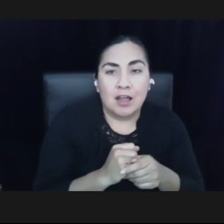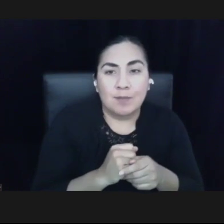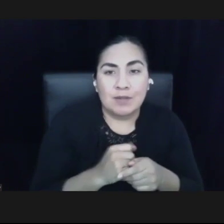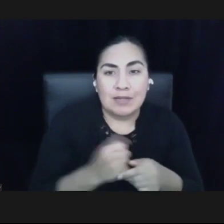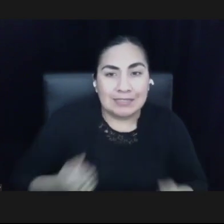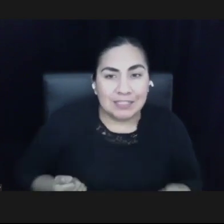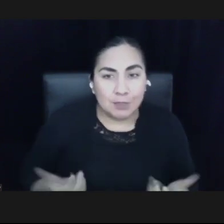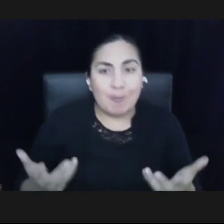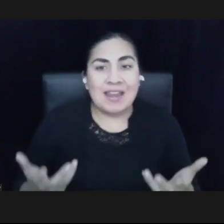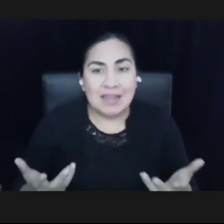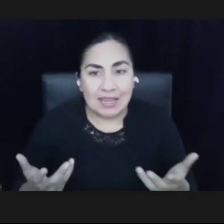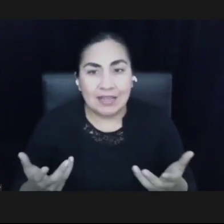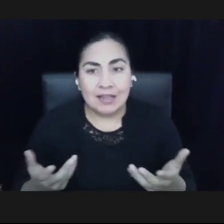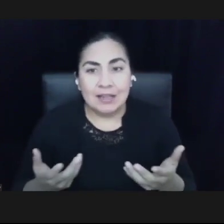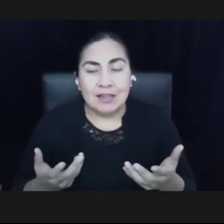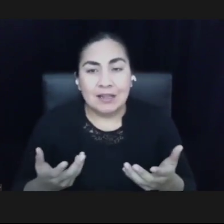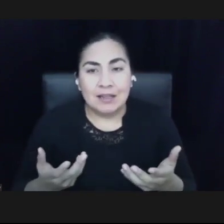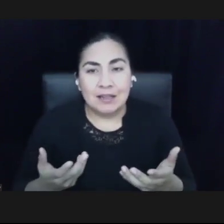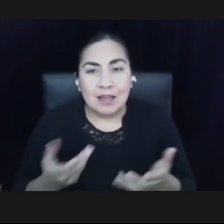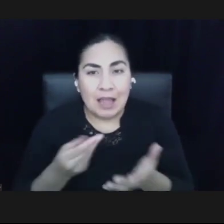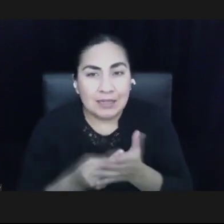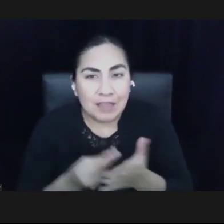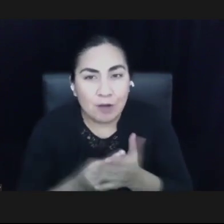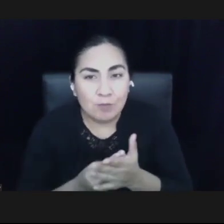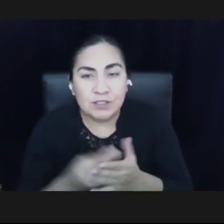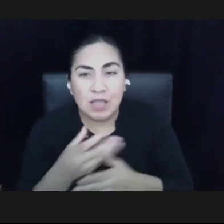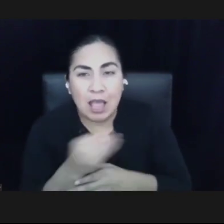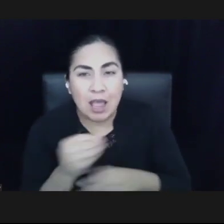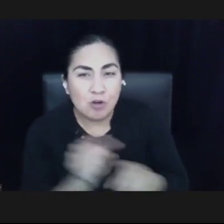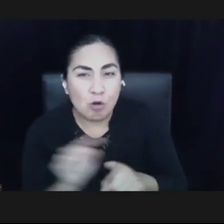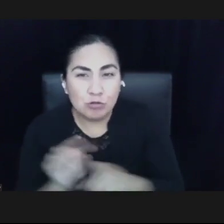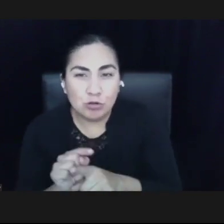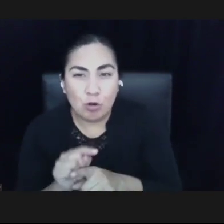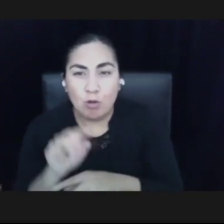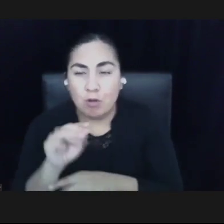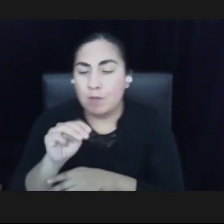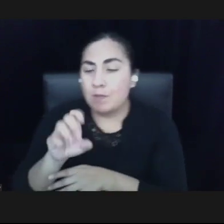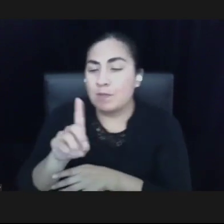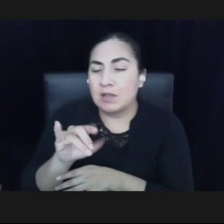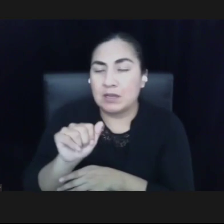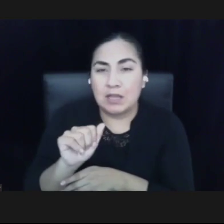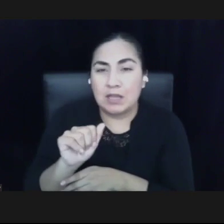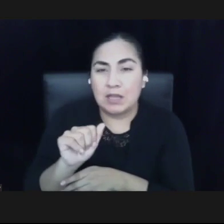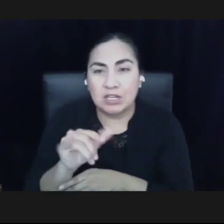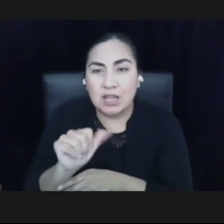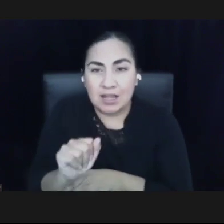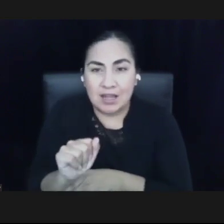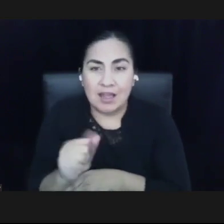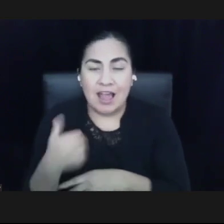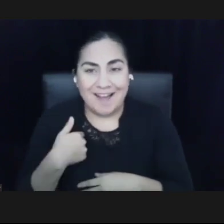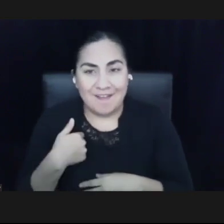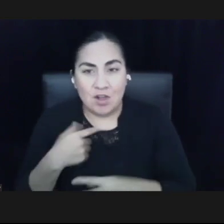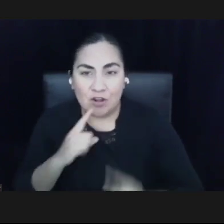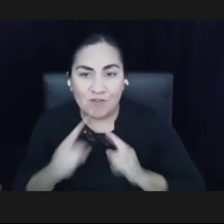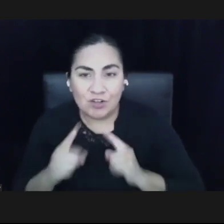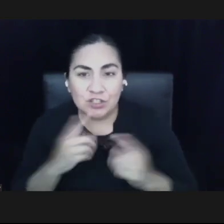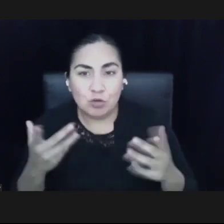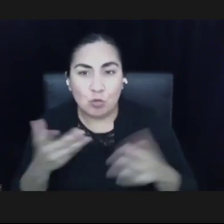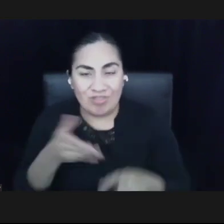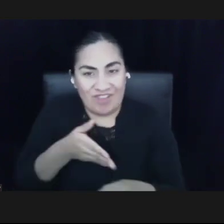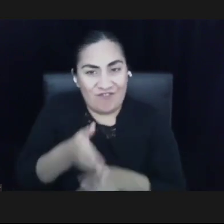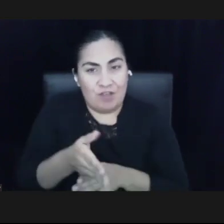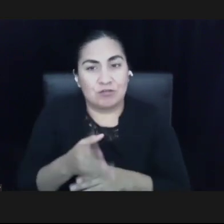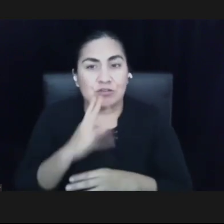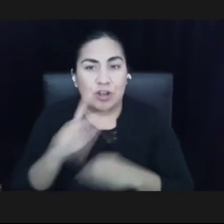at GIA have also recently been having conversations about what the field is saying about going beyond the five percent requirement